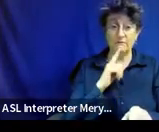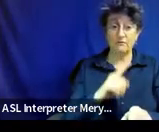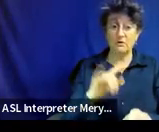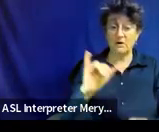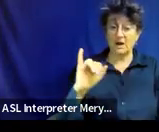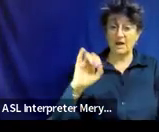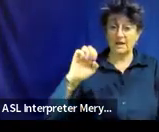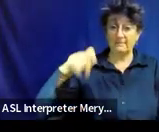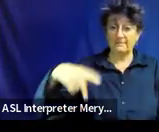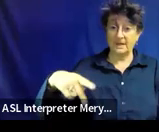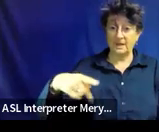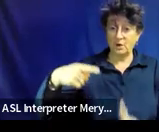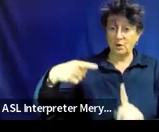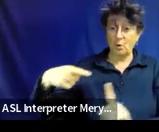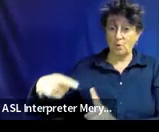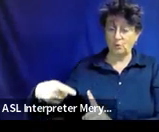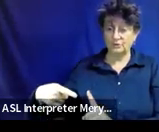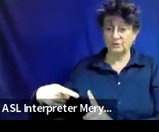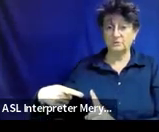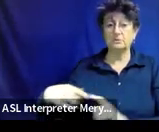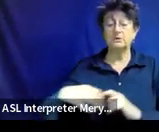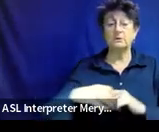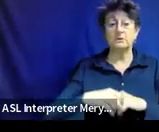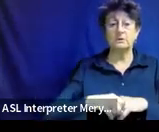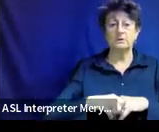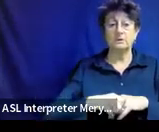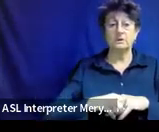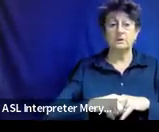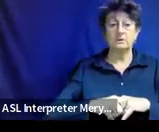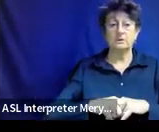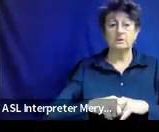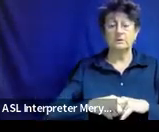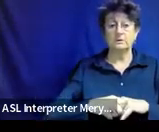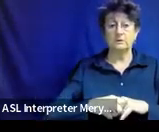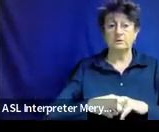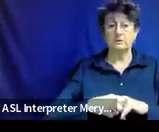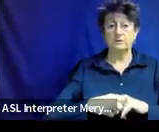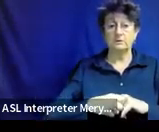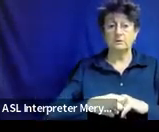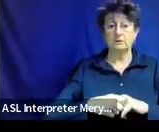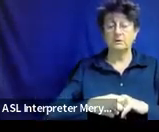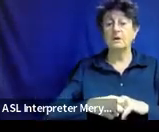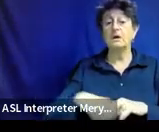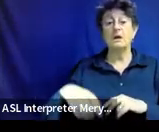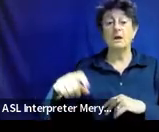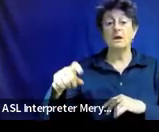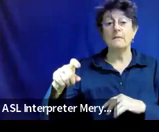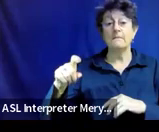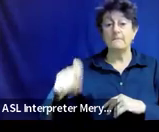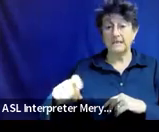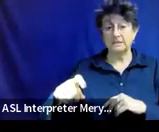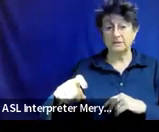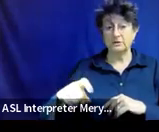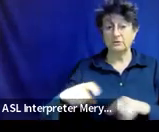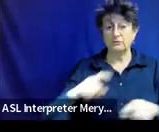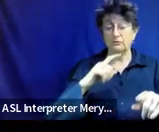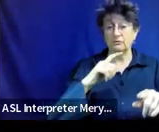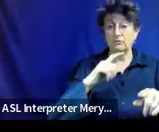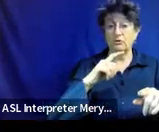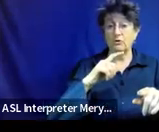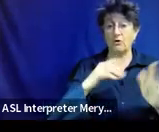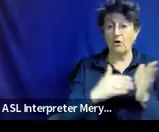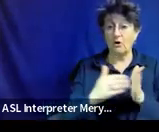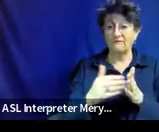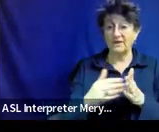need to be done at least as often as report cards